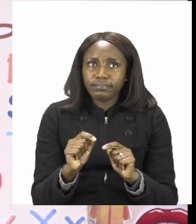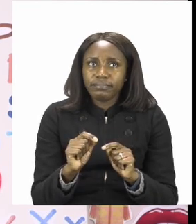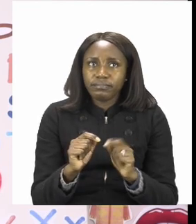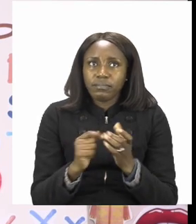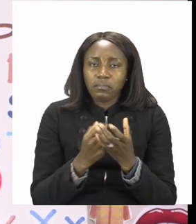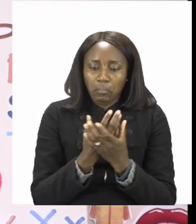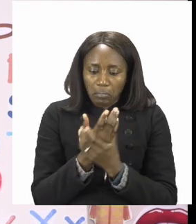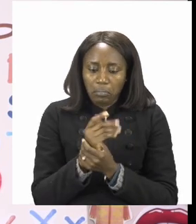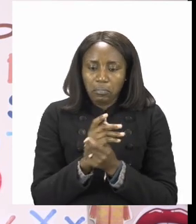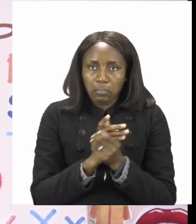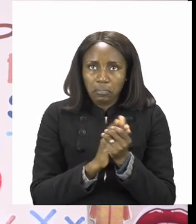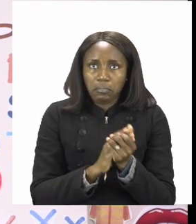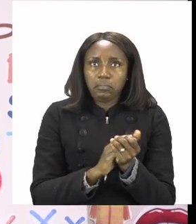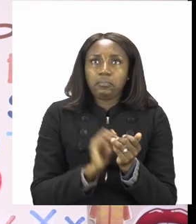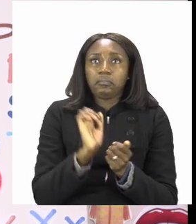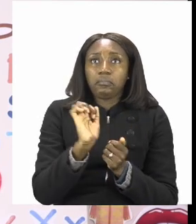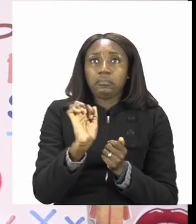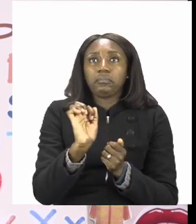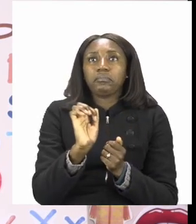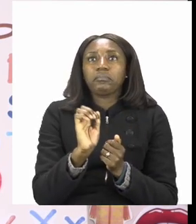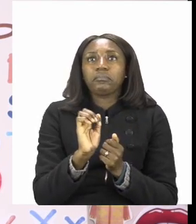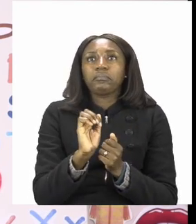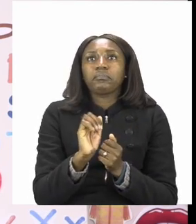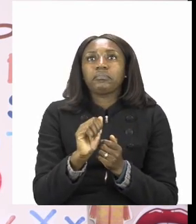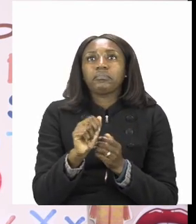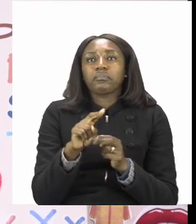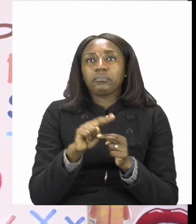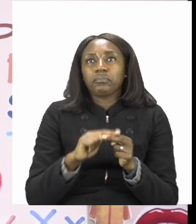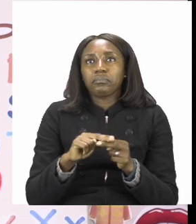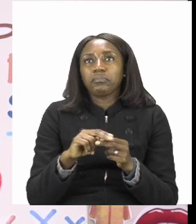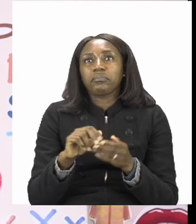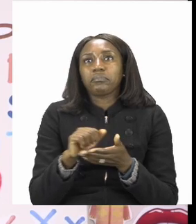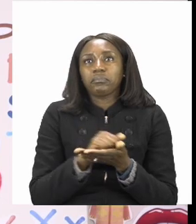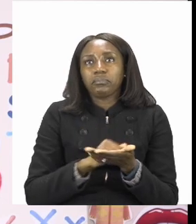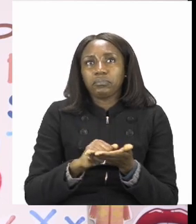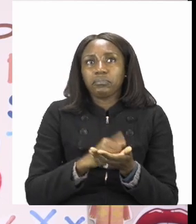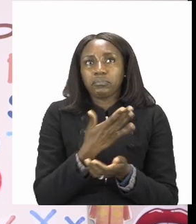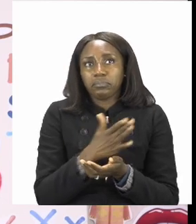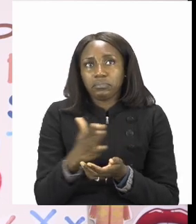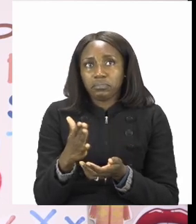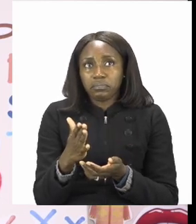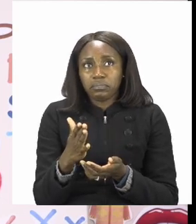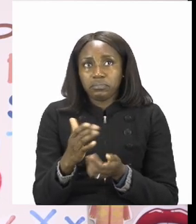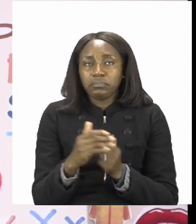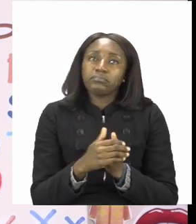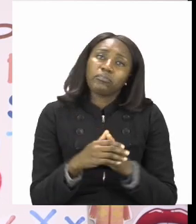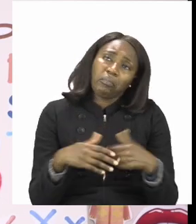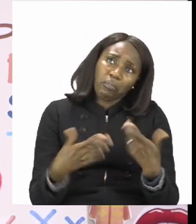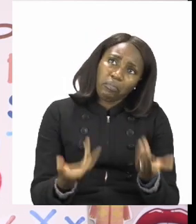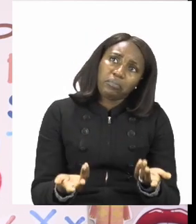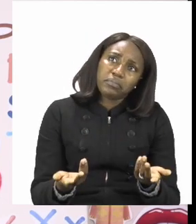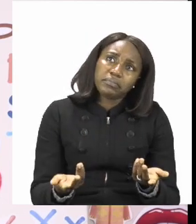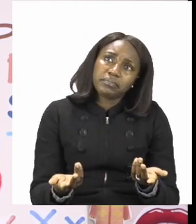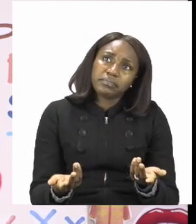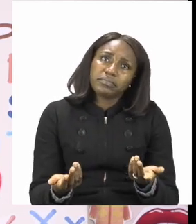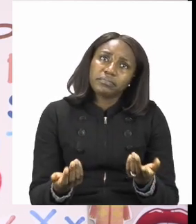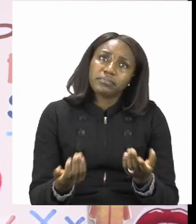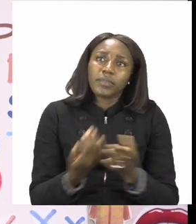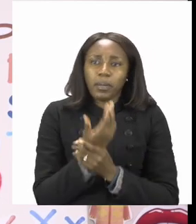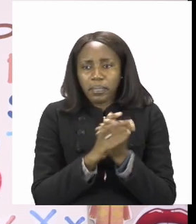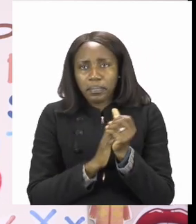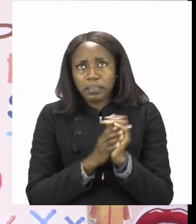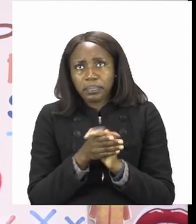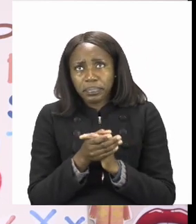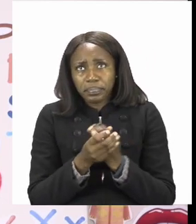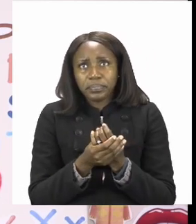your hands with soap and water or we can say wash hands